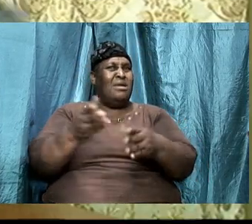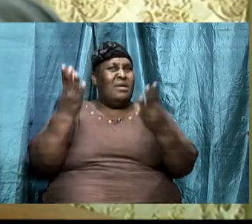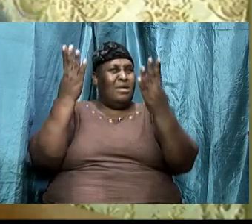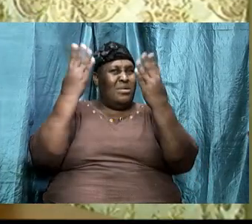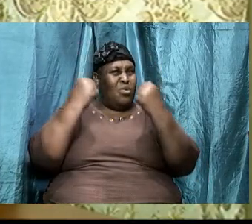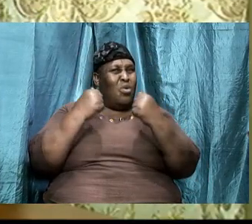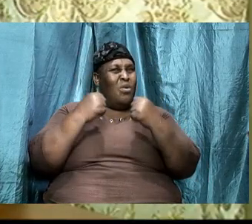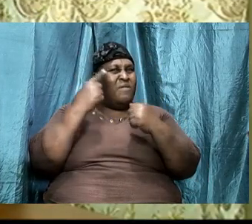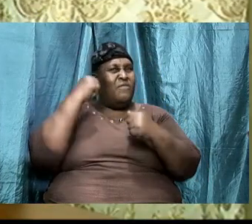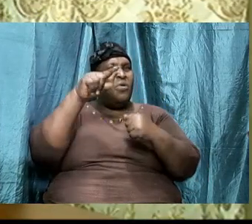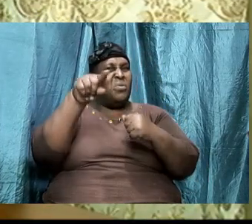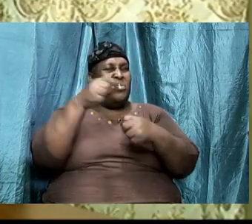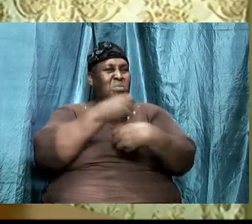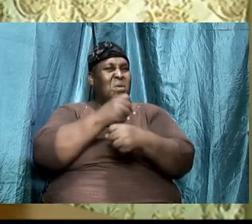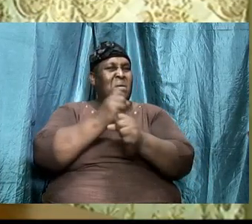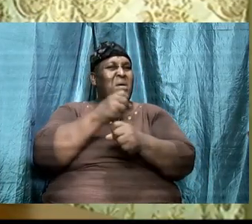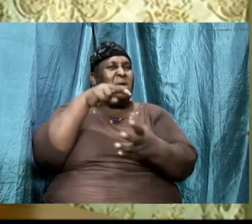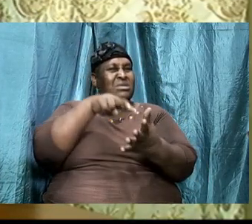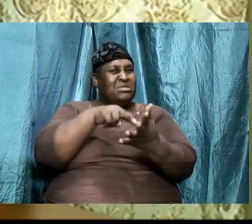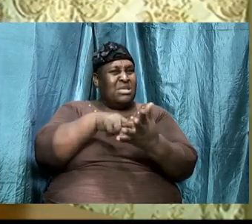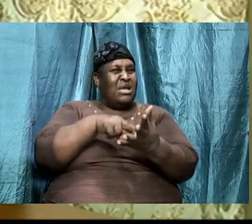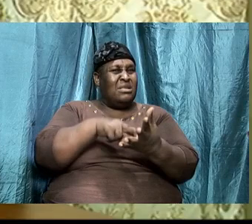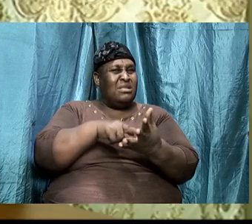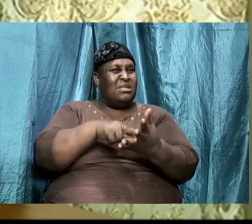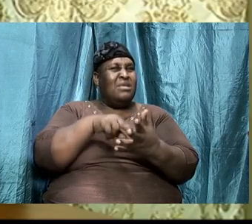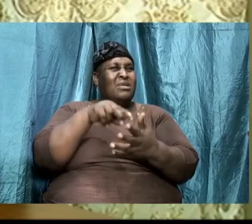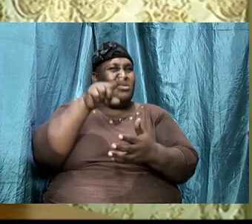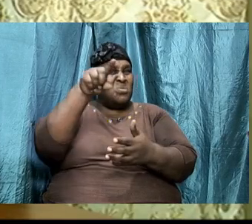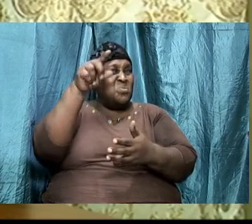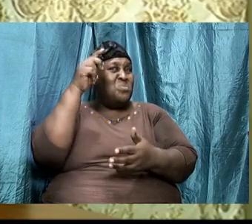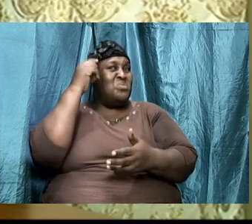you cannot rest on the strength of Jesus and say Jesus